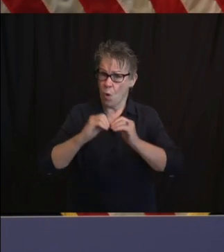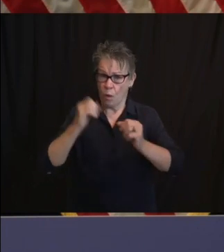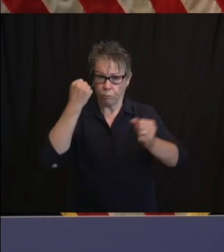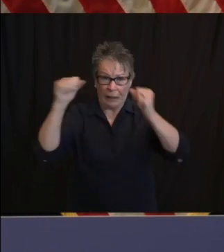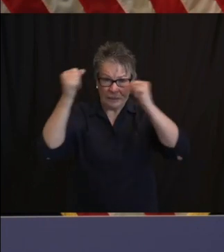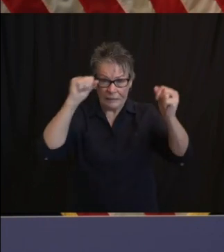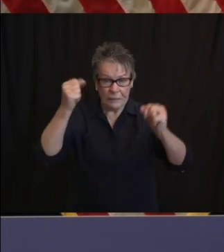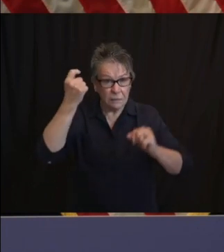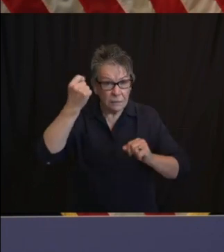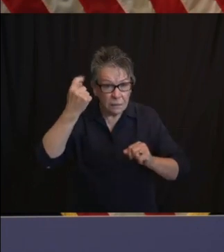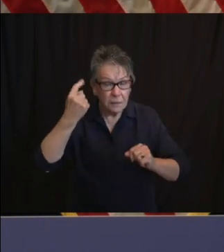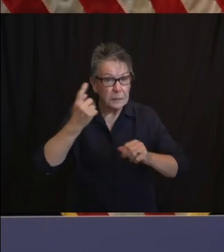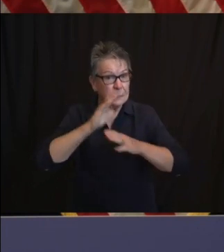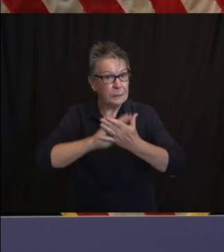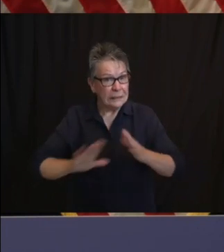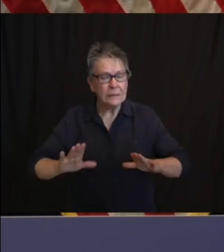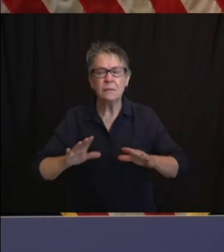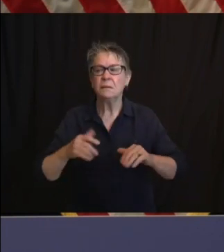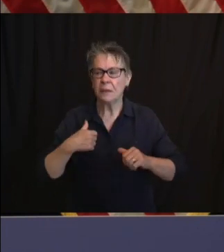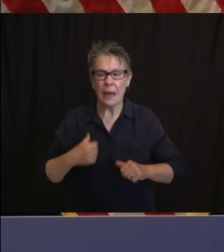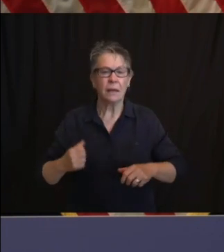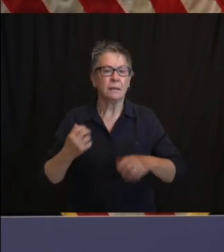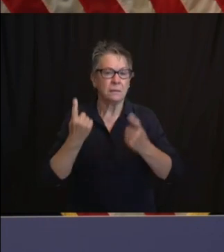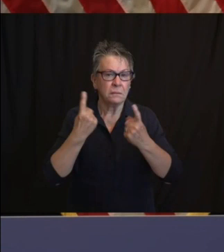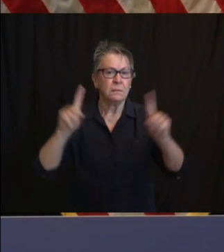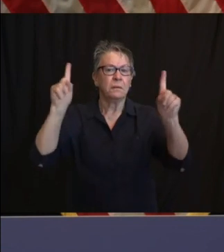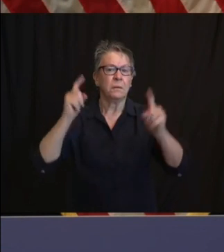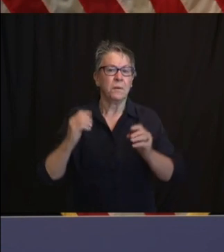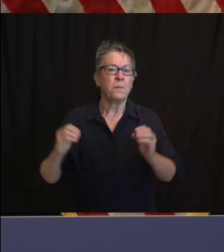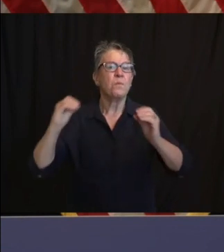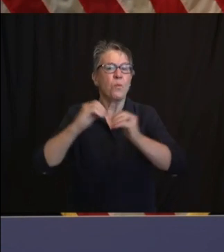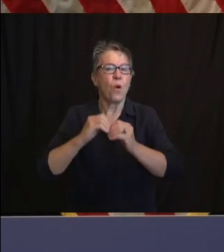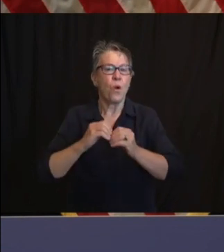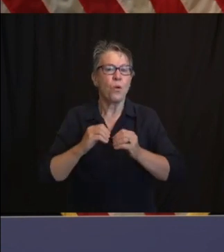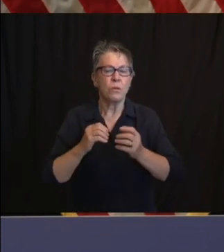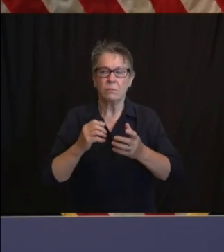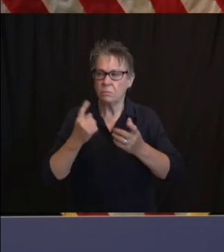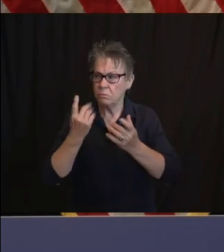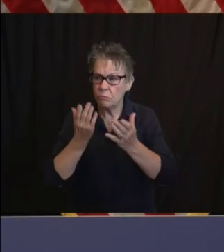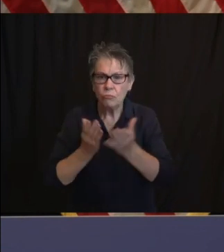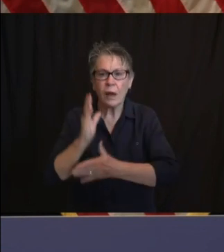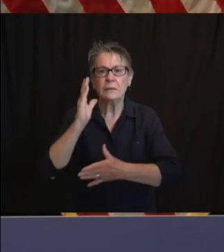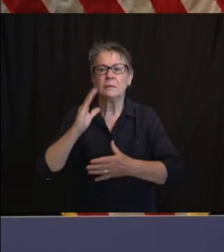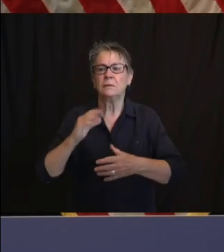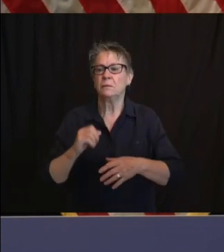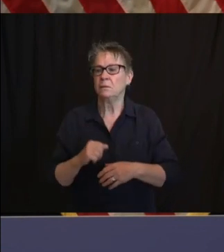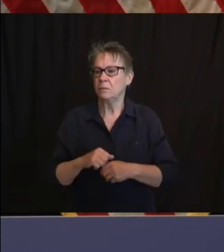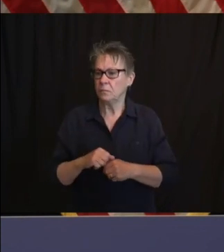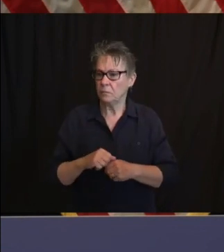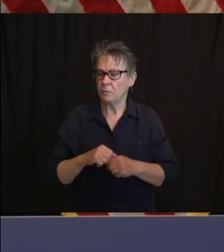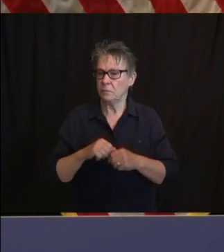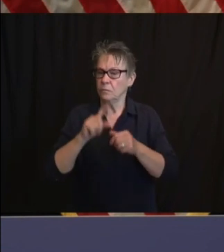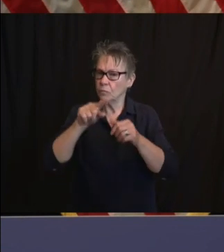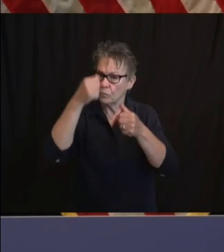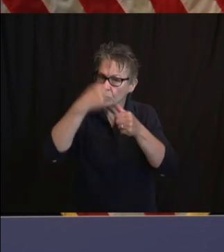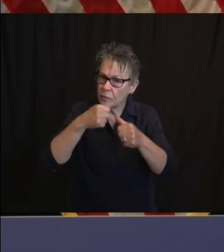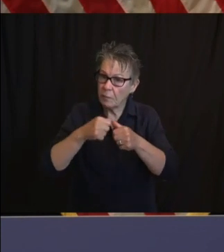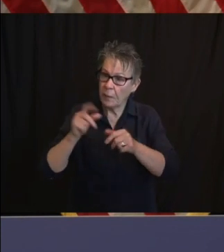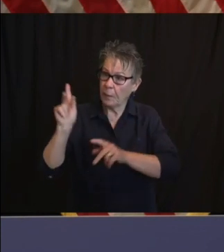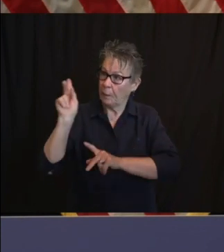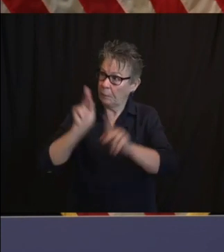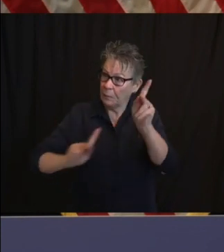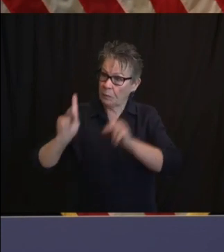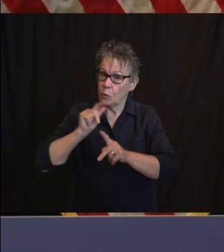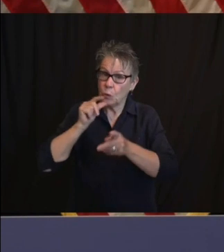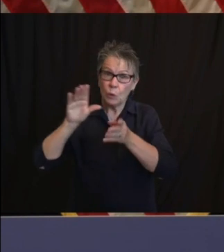we do it in the memory of those who have been lost and also for the futures of those, for the Justins,